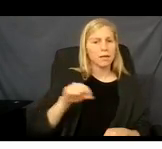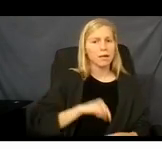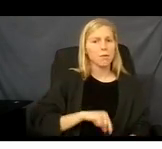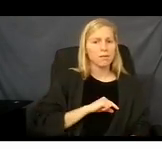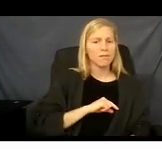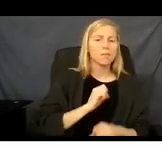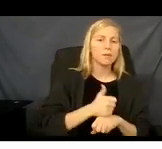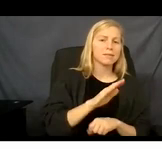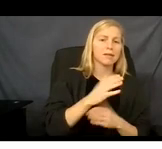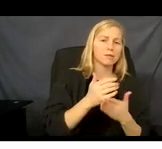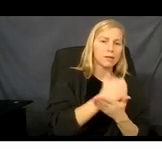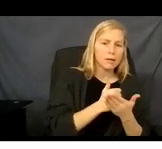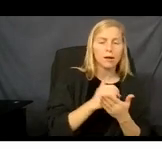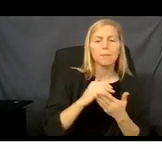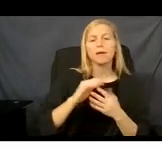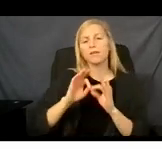size.